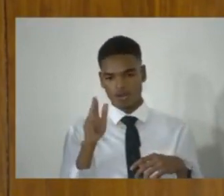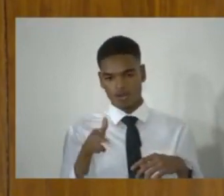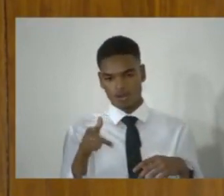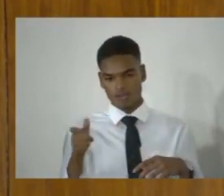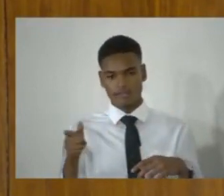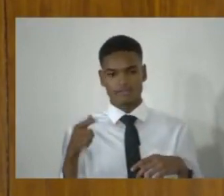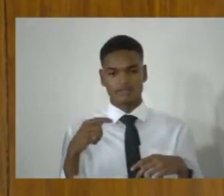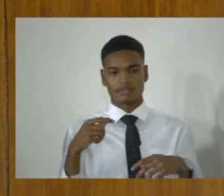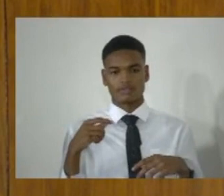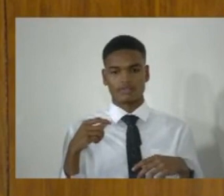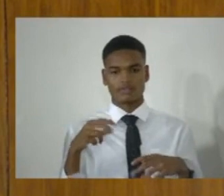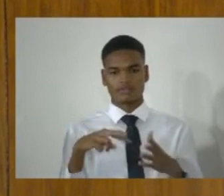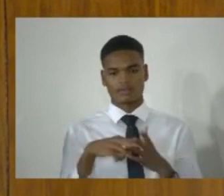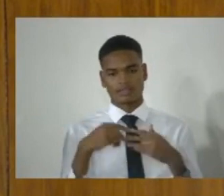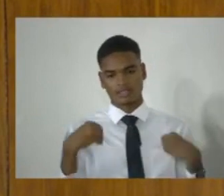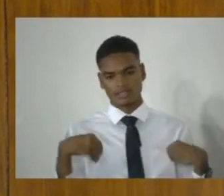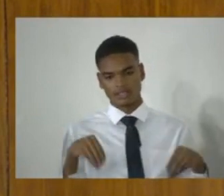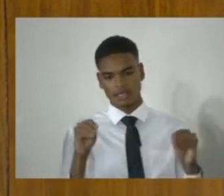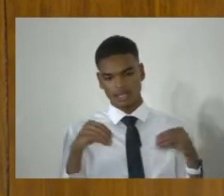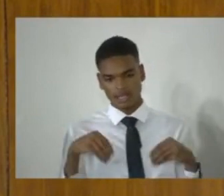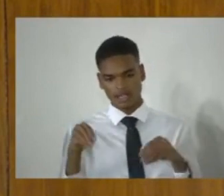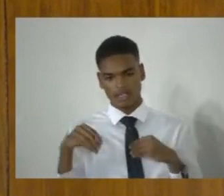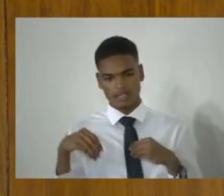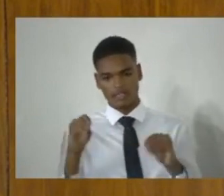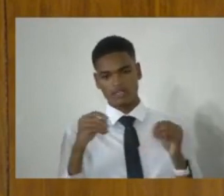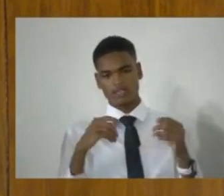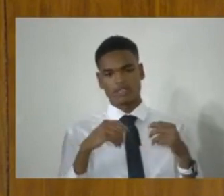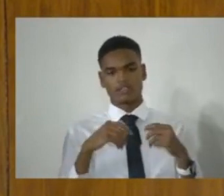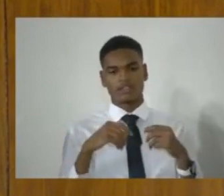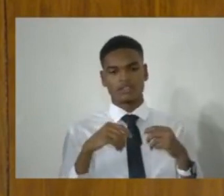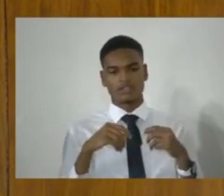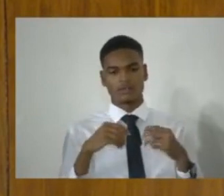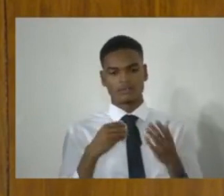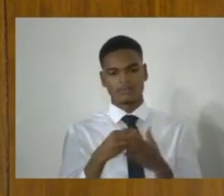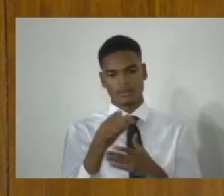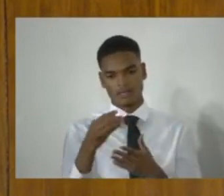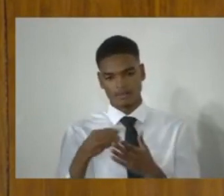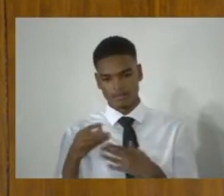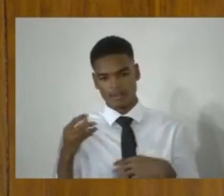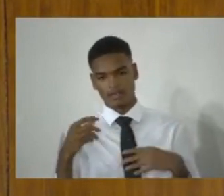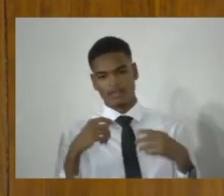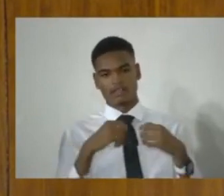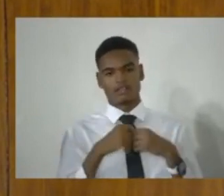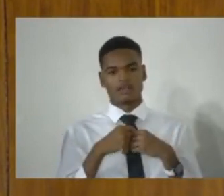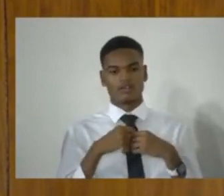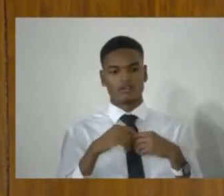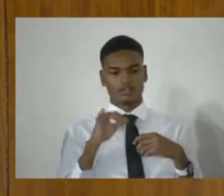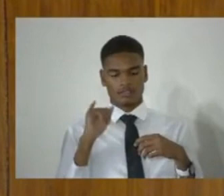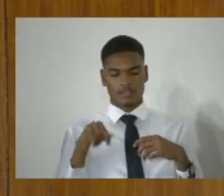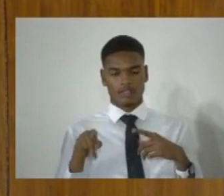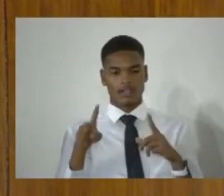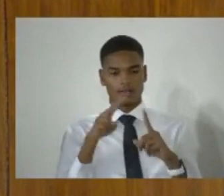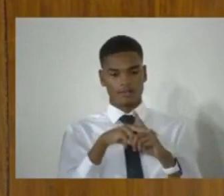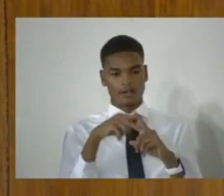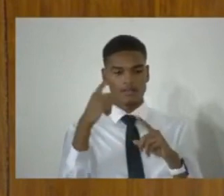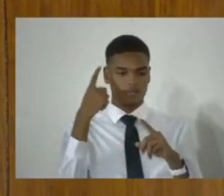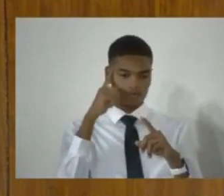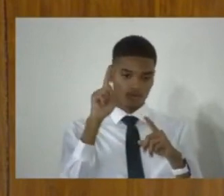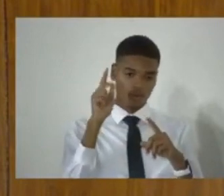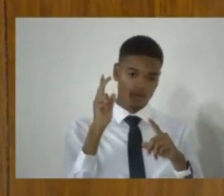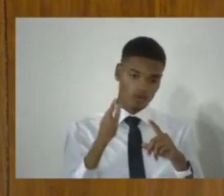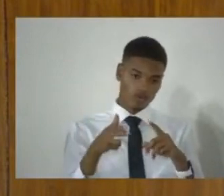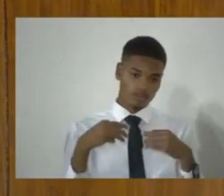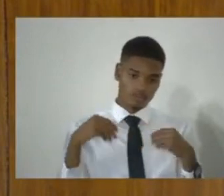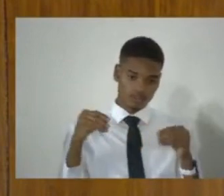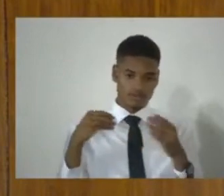ammunition, it says, this provision applies to firearms and ammunition regulated under part four,